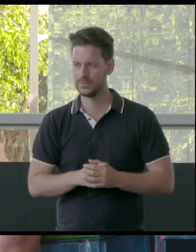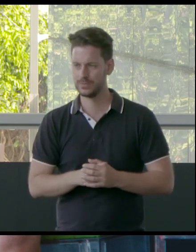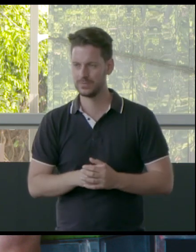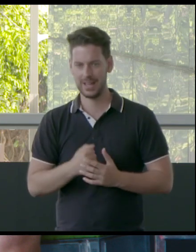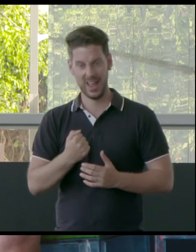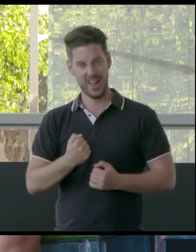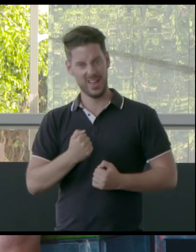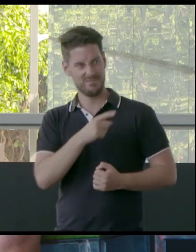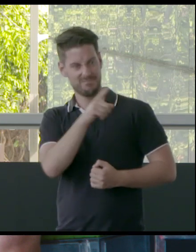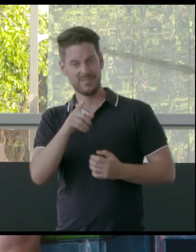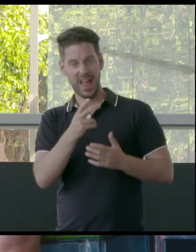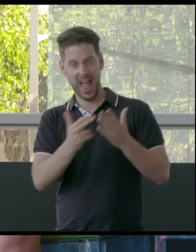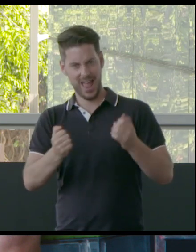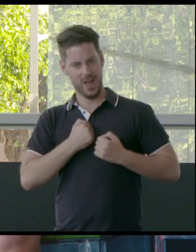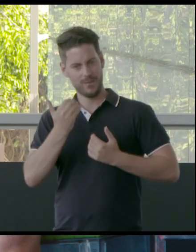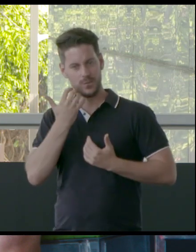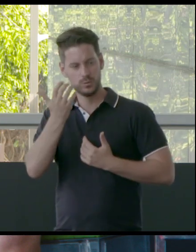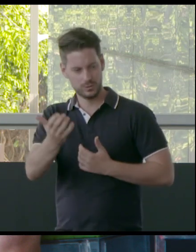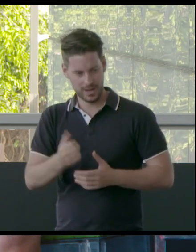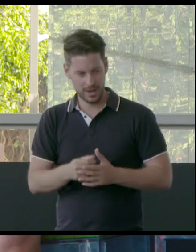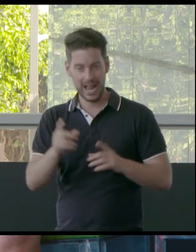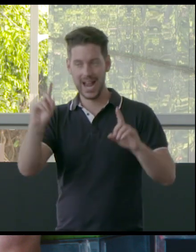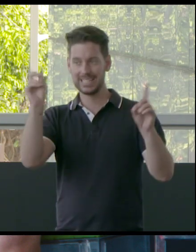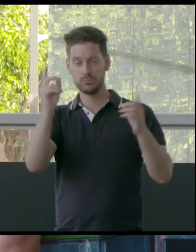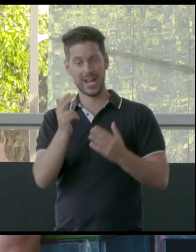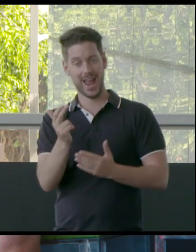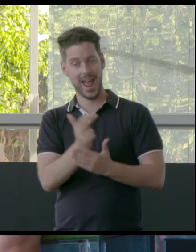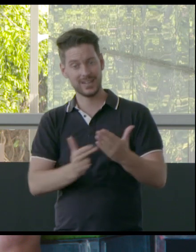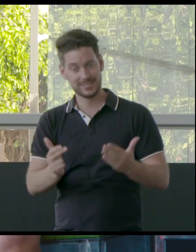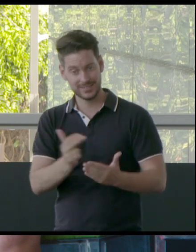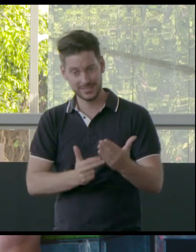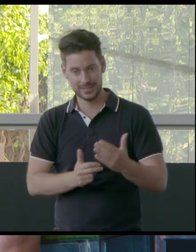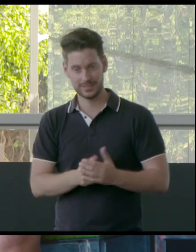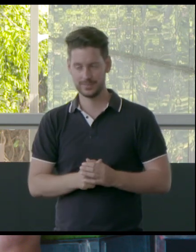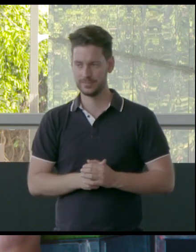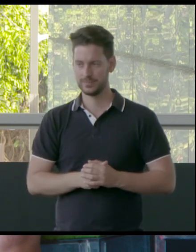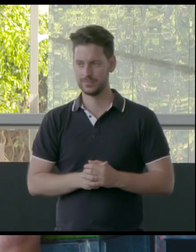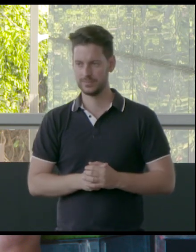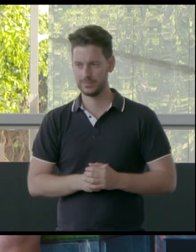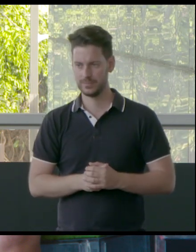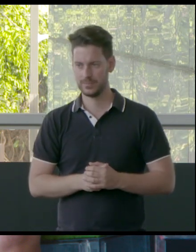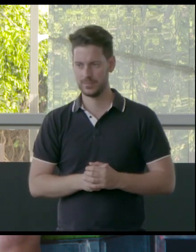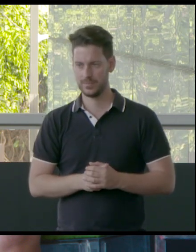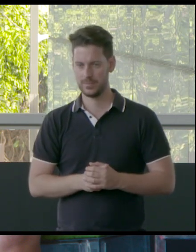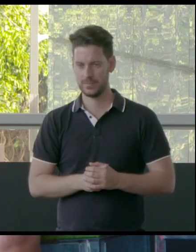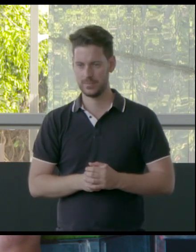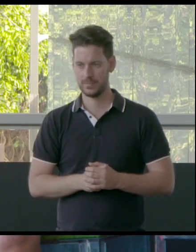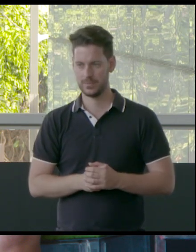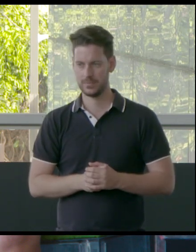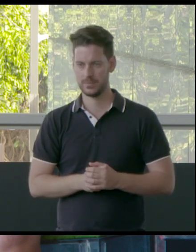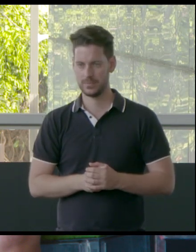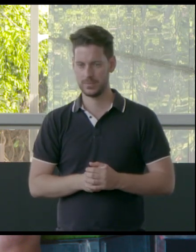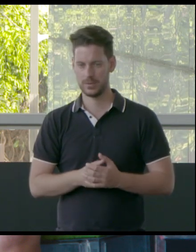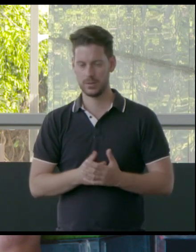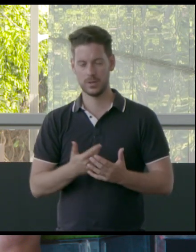future. So, think contemporary art and your ability to,